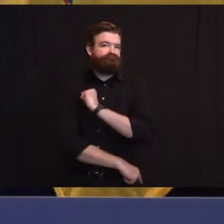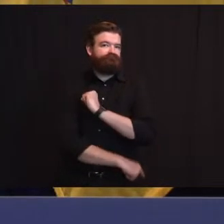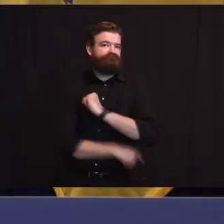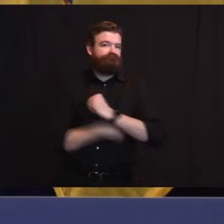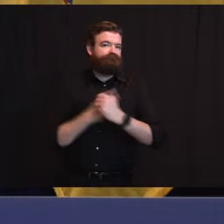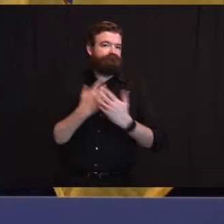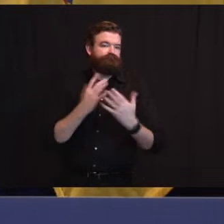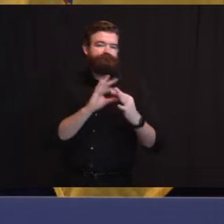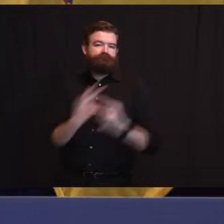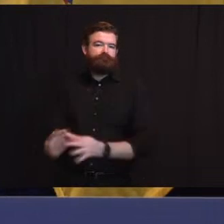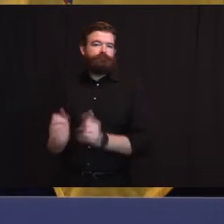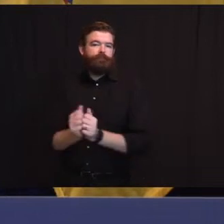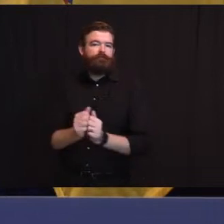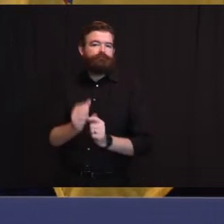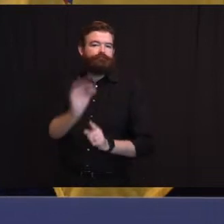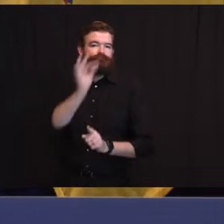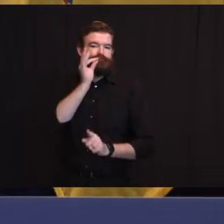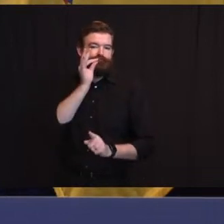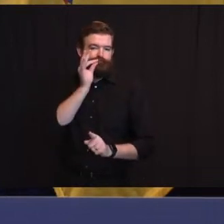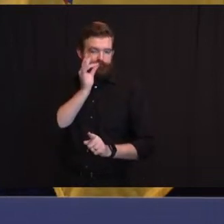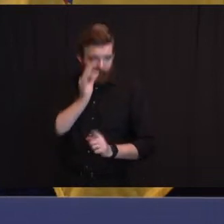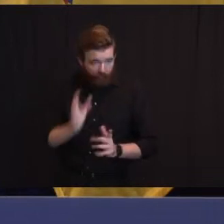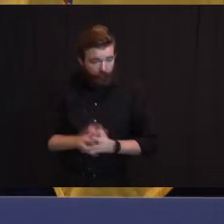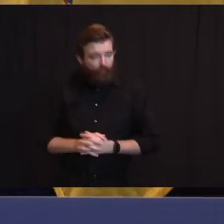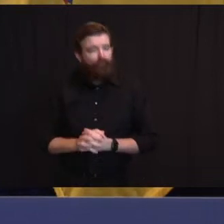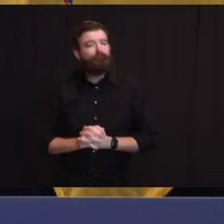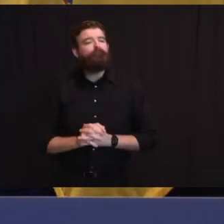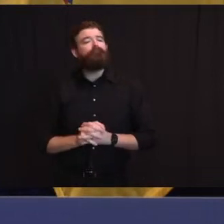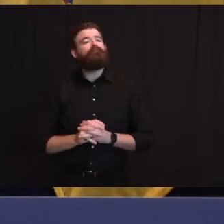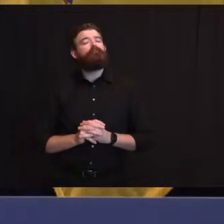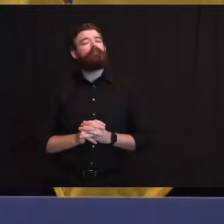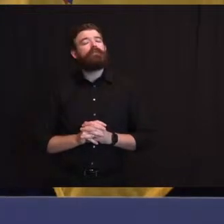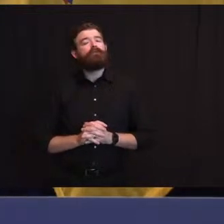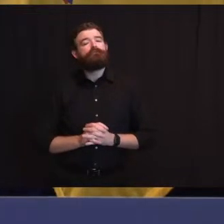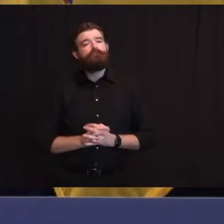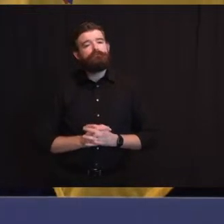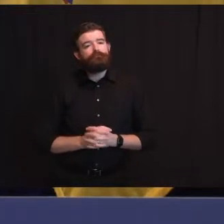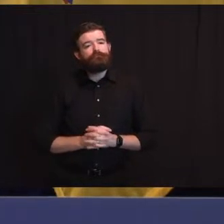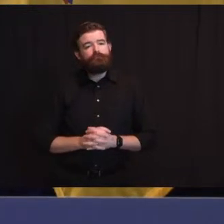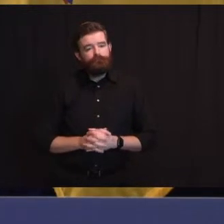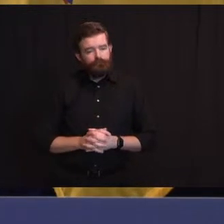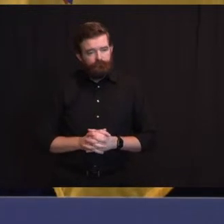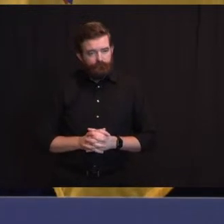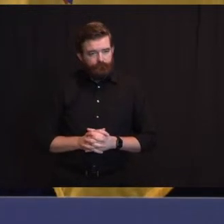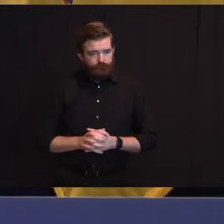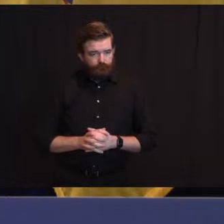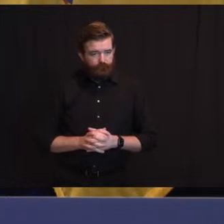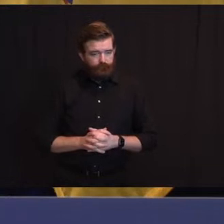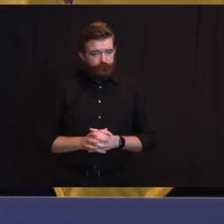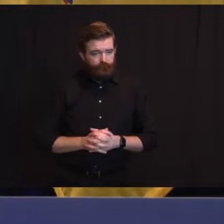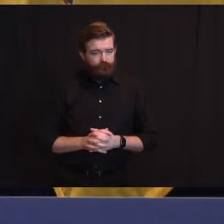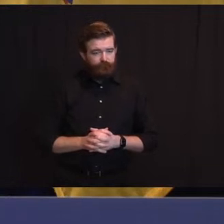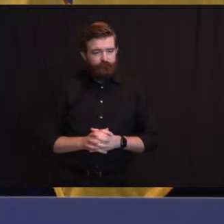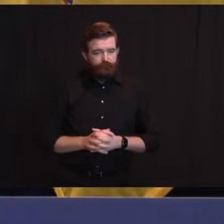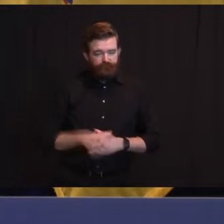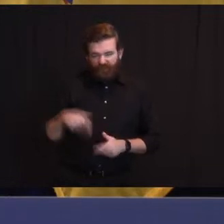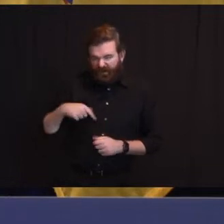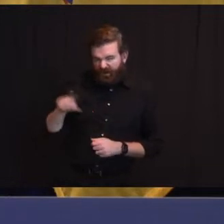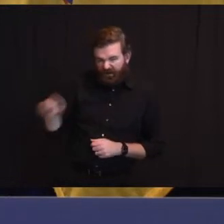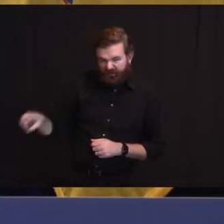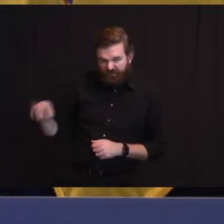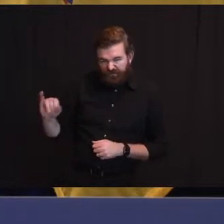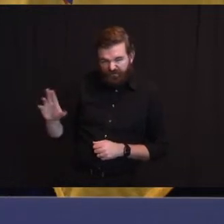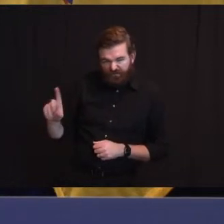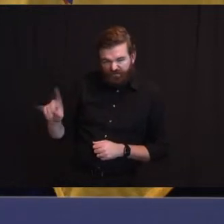this morning. I had not heard this. In Judy was with me, and then I turned to Judy and I said, to the best of my knowledge, trustees aren't on the